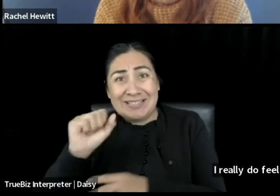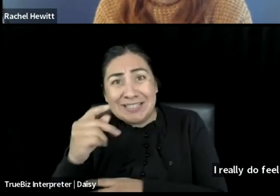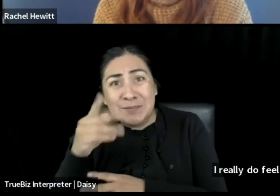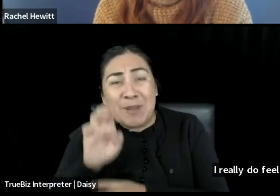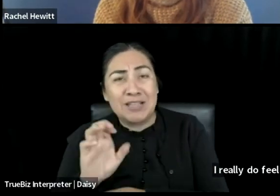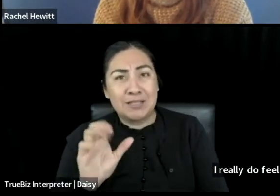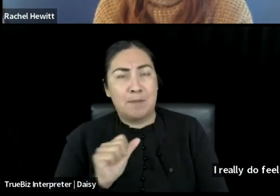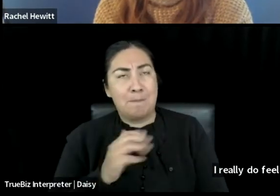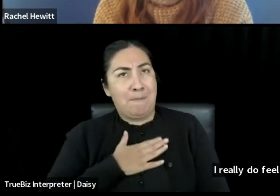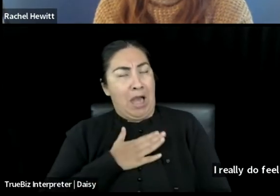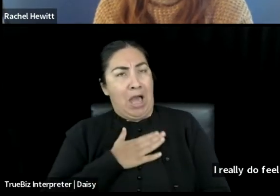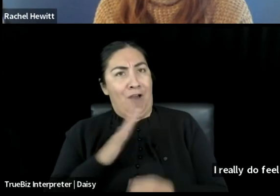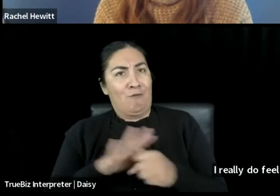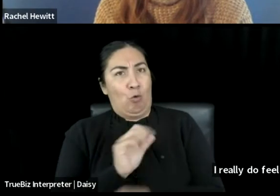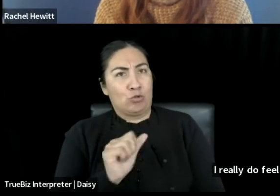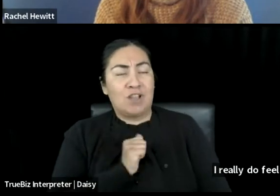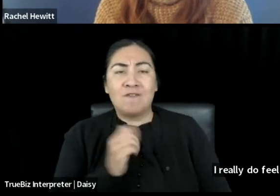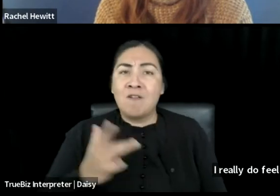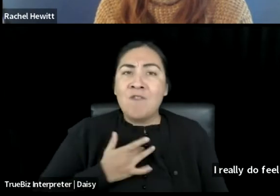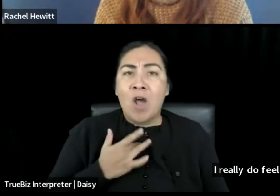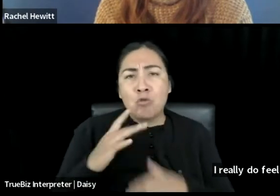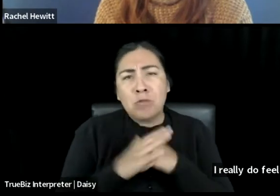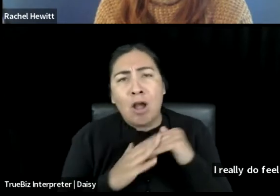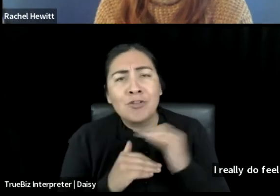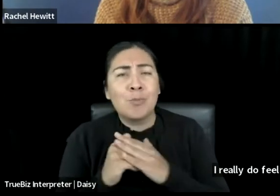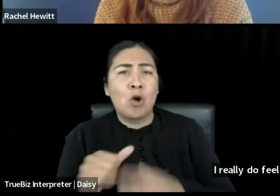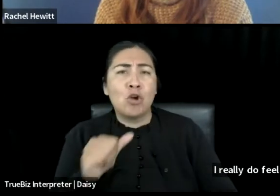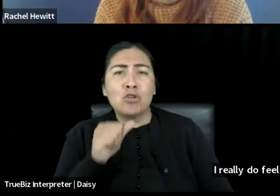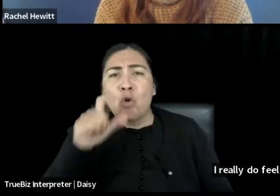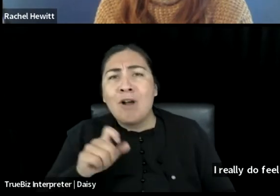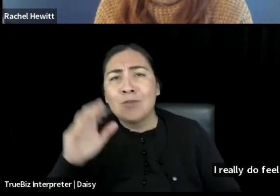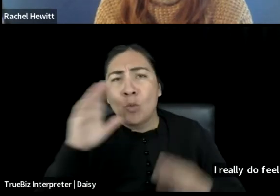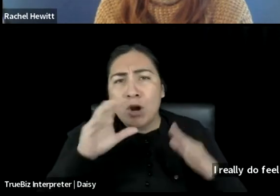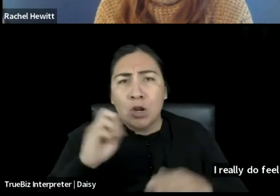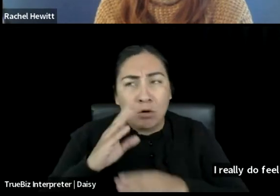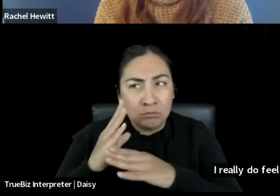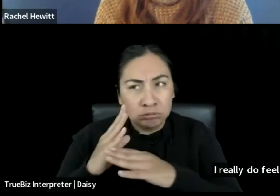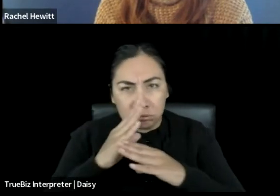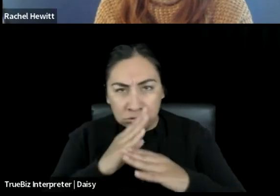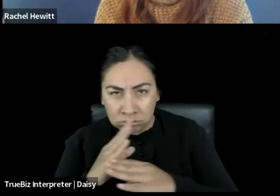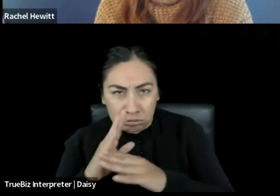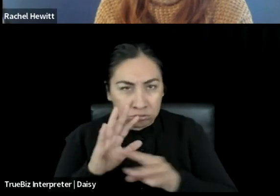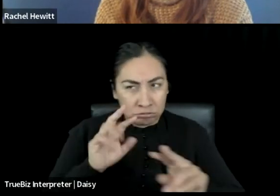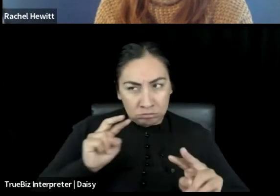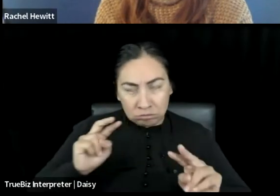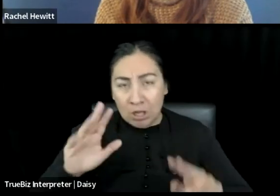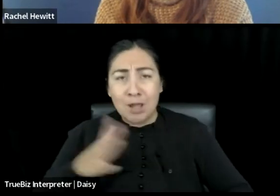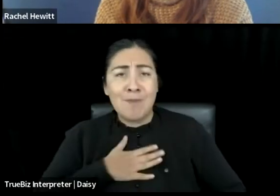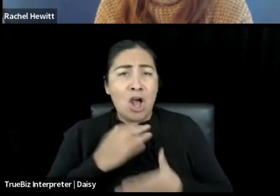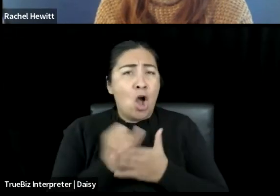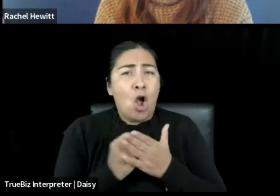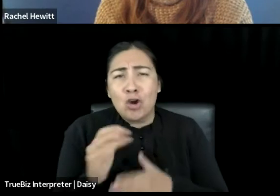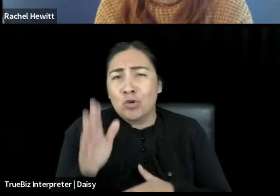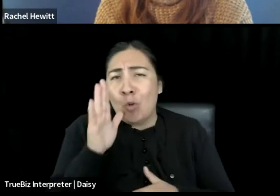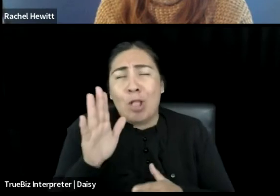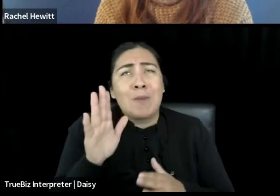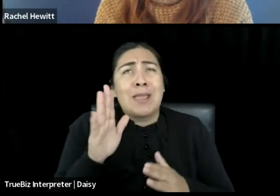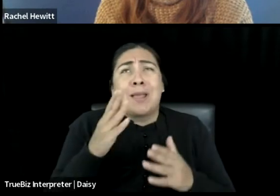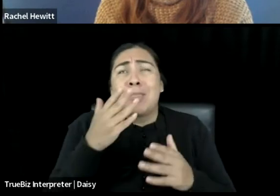comfortable enough to not have to worry or keep my guard up. My art will be the best it's ever been